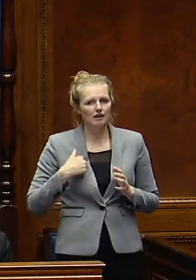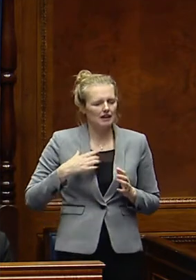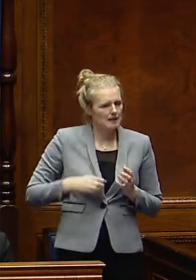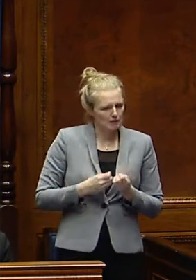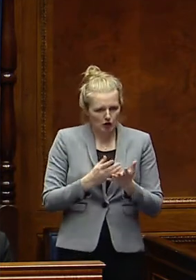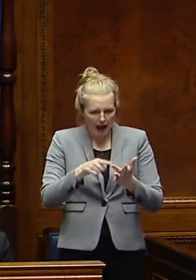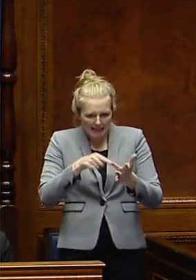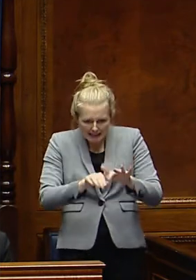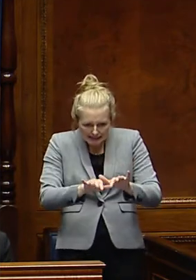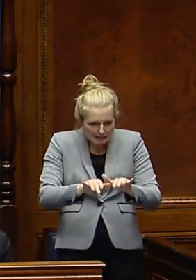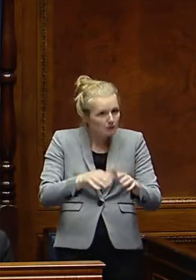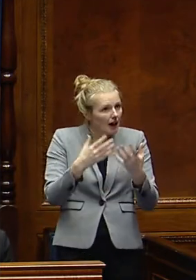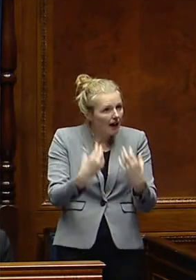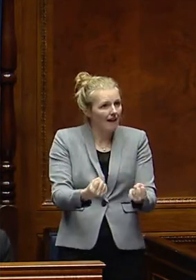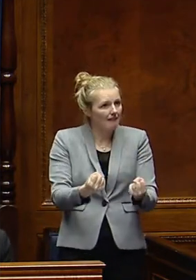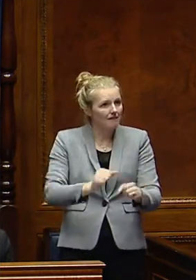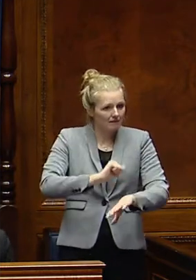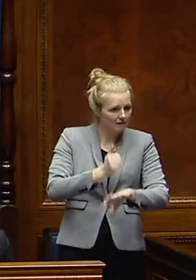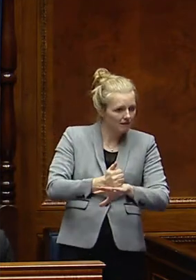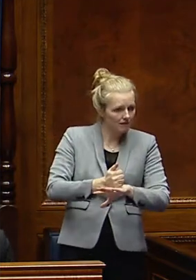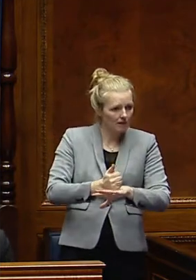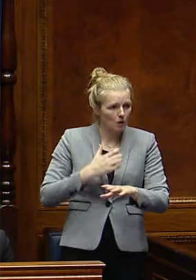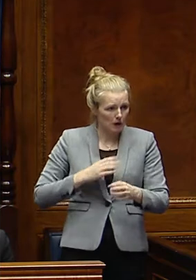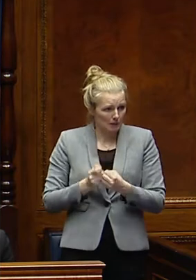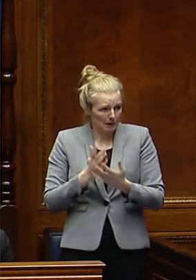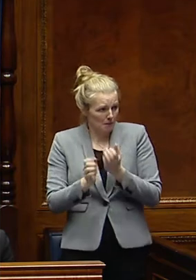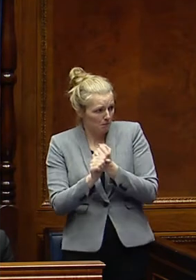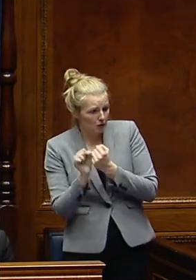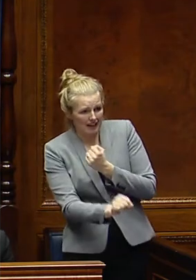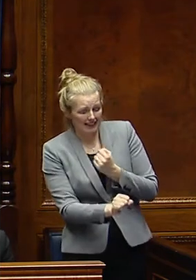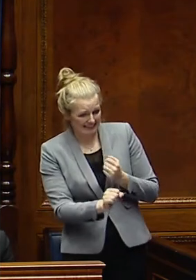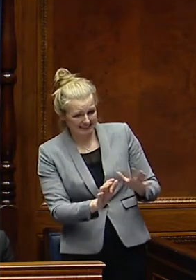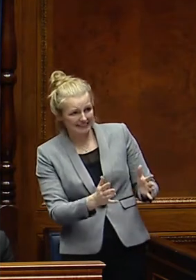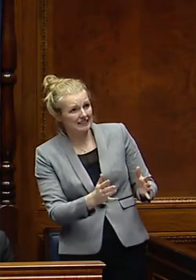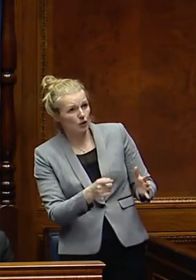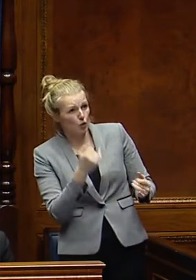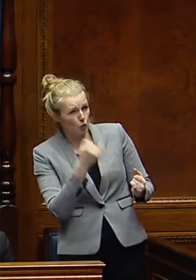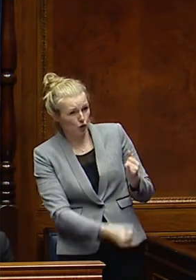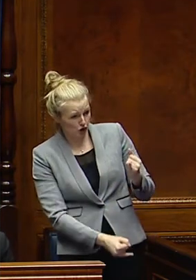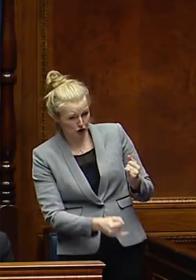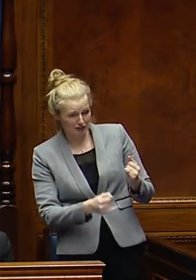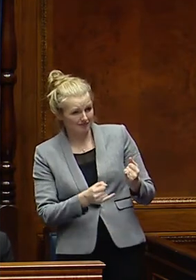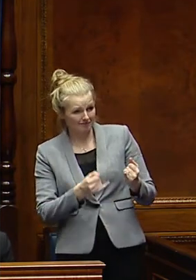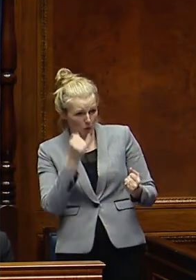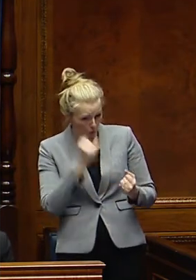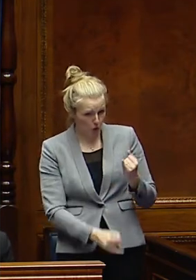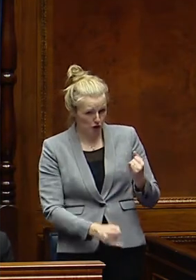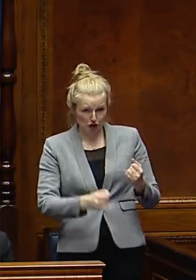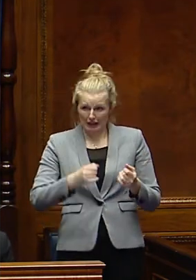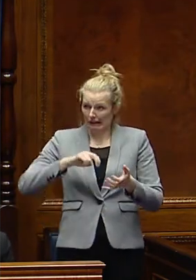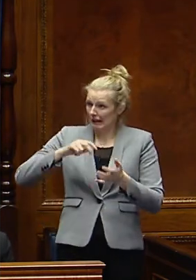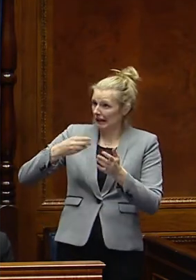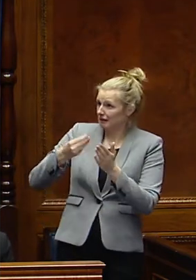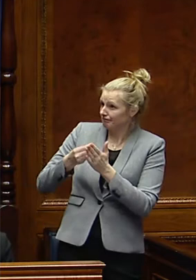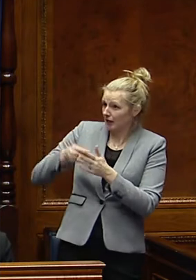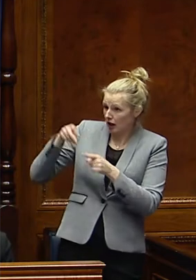systems in place. And particularly where we want to mitigate and protect against the worst excesses of the Asturdy Agenda.